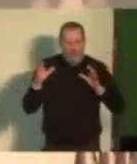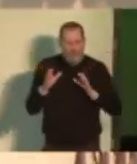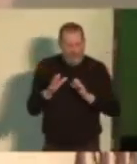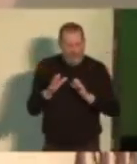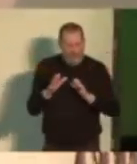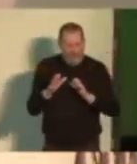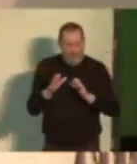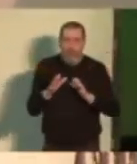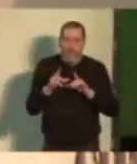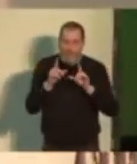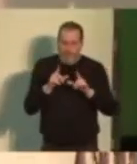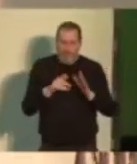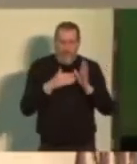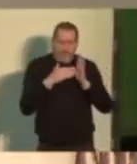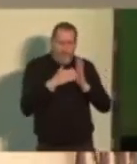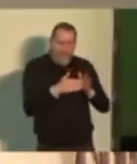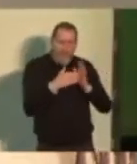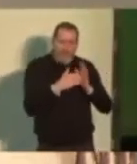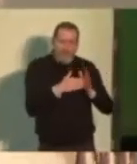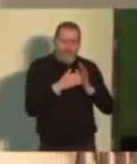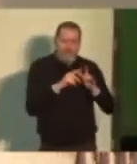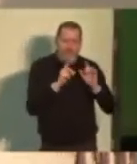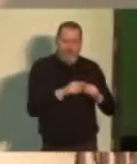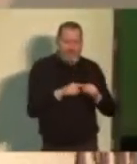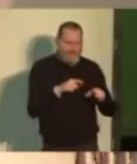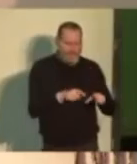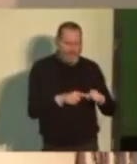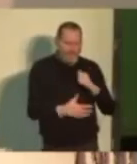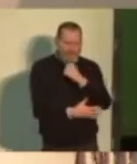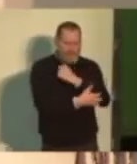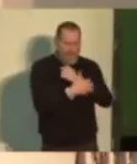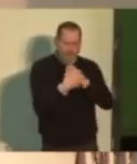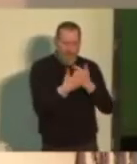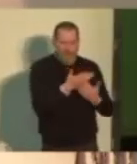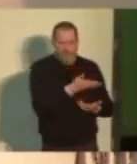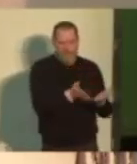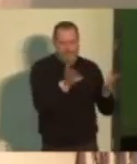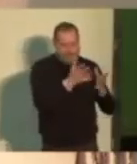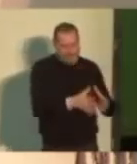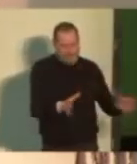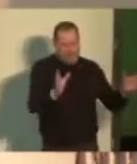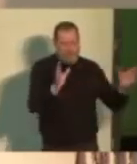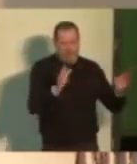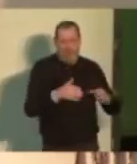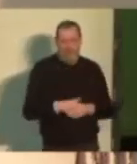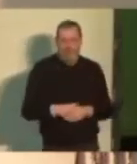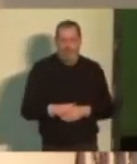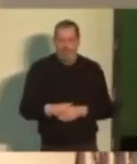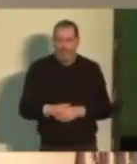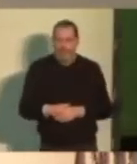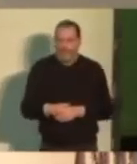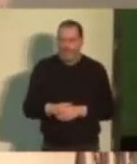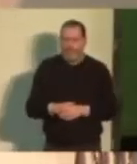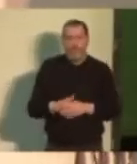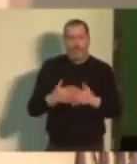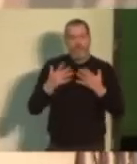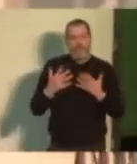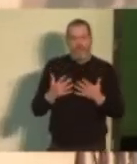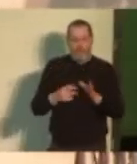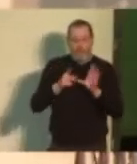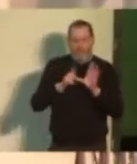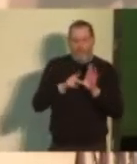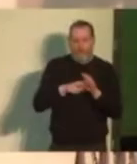millions and millions of people living in abject poverty. In the year 2022,